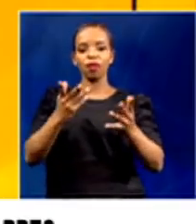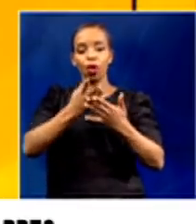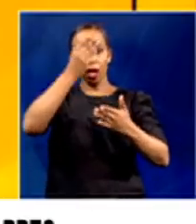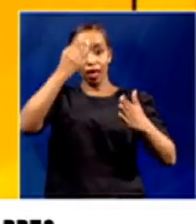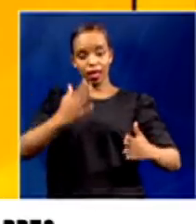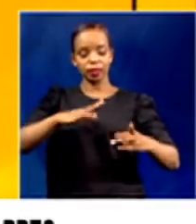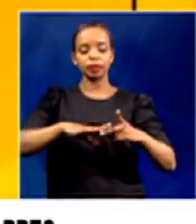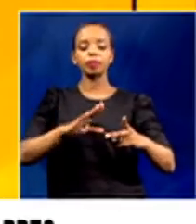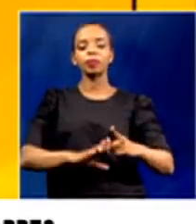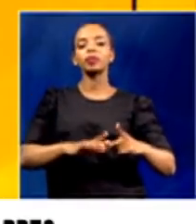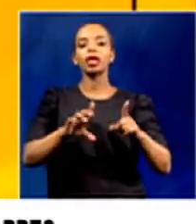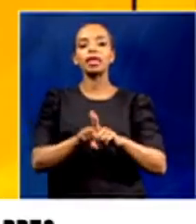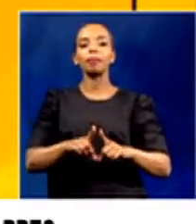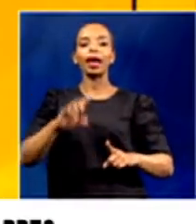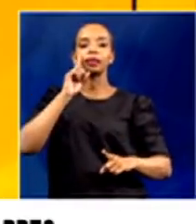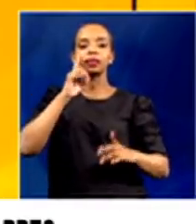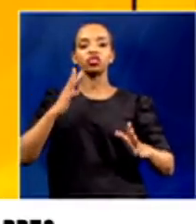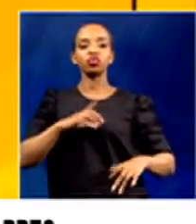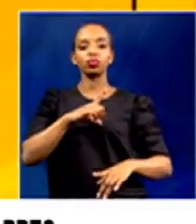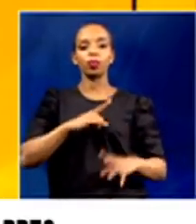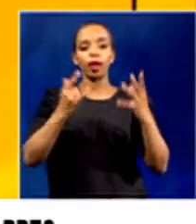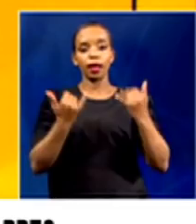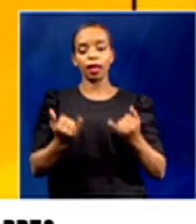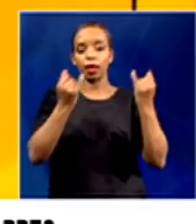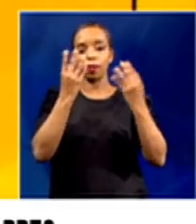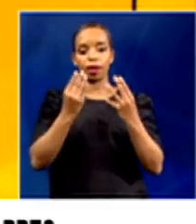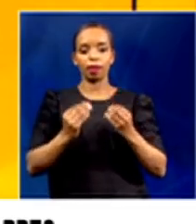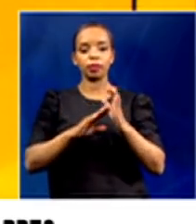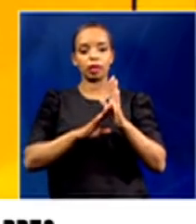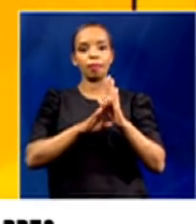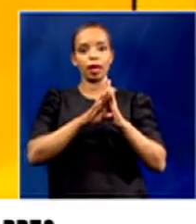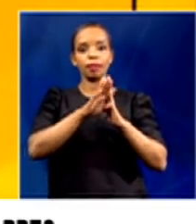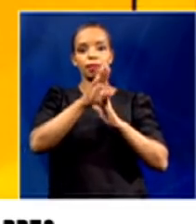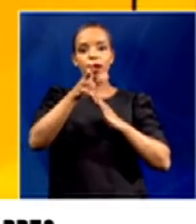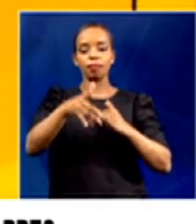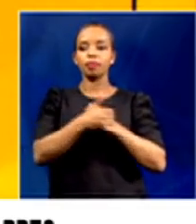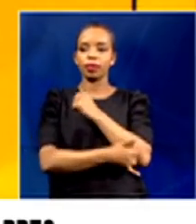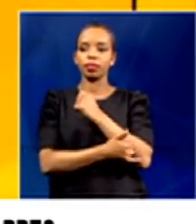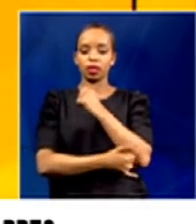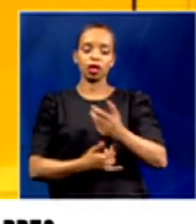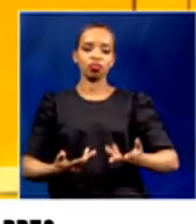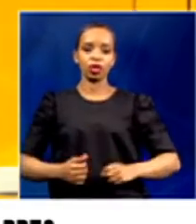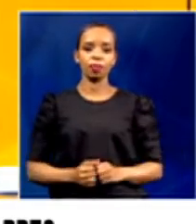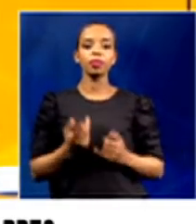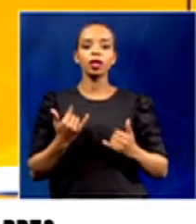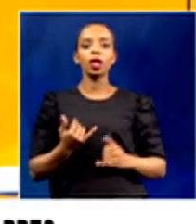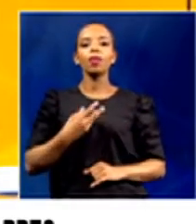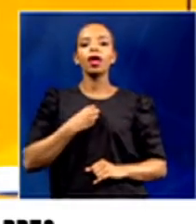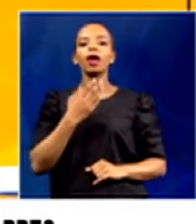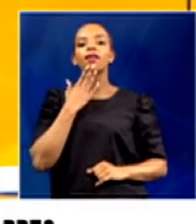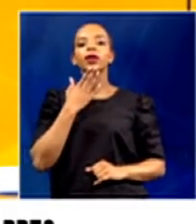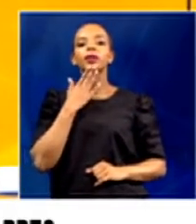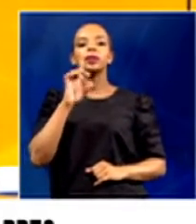the rising coronavirus cases in the country. So to discuss this further, we have the South African Democratic Teachers Union,